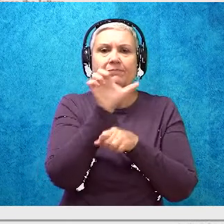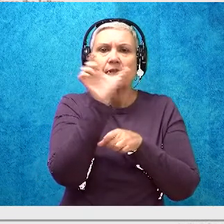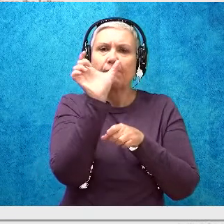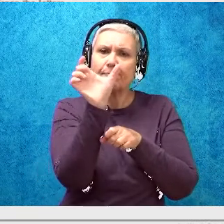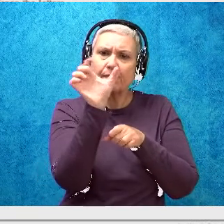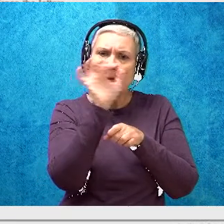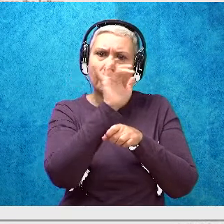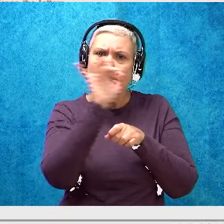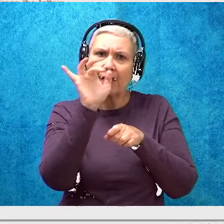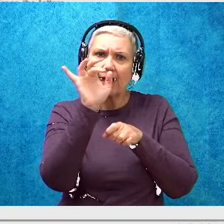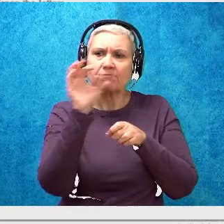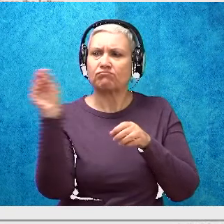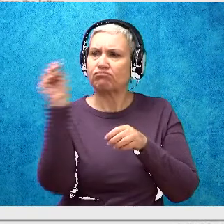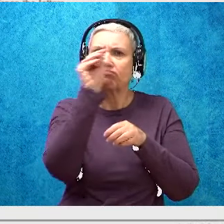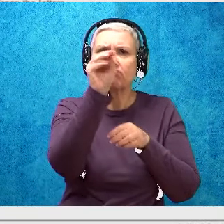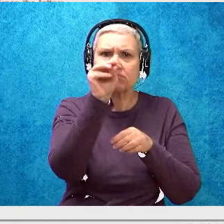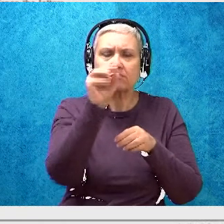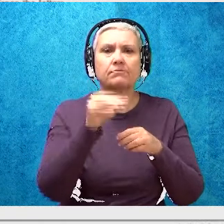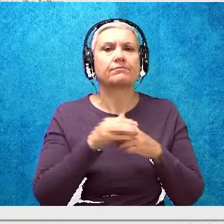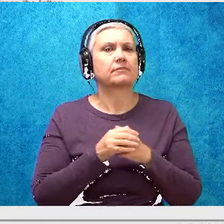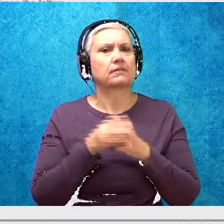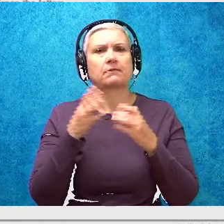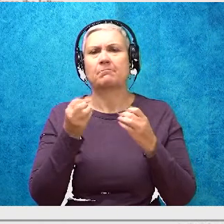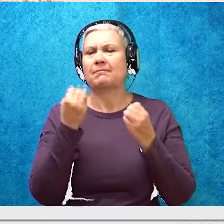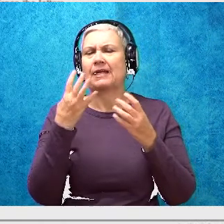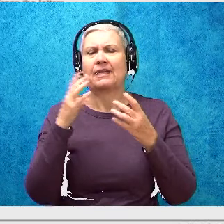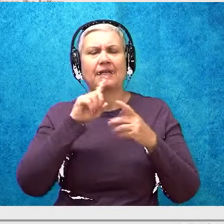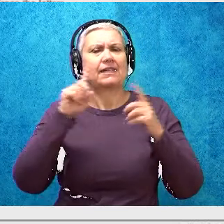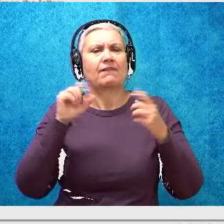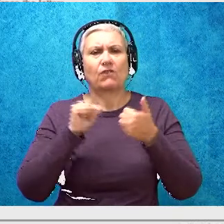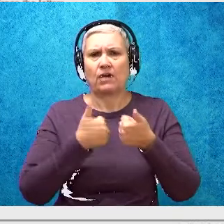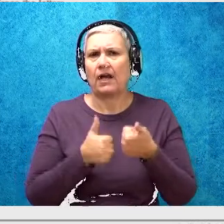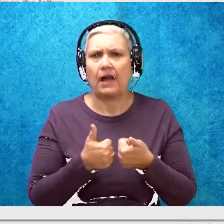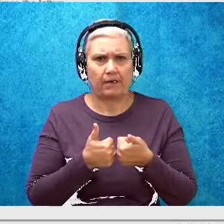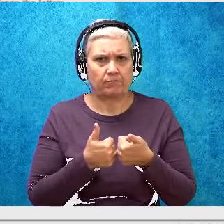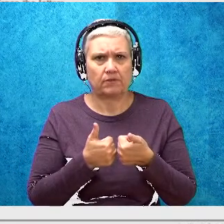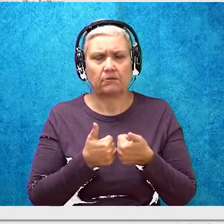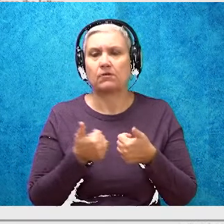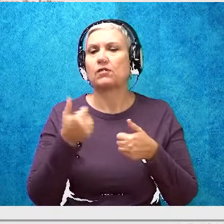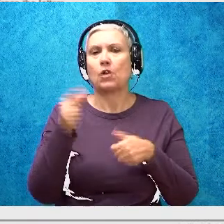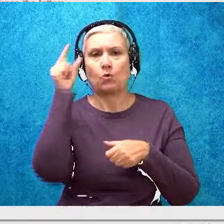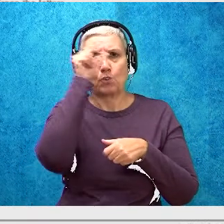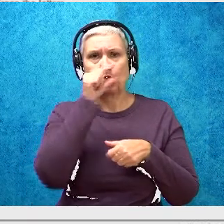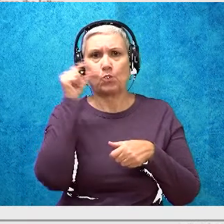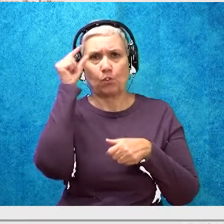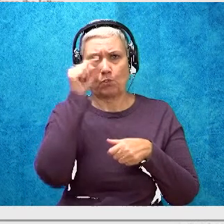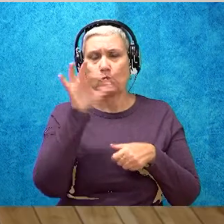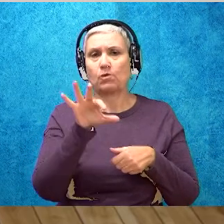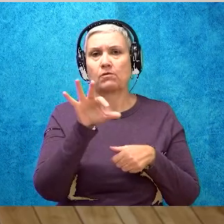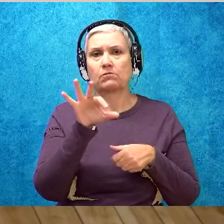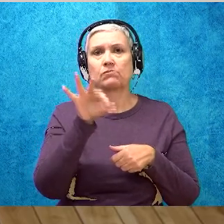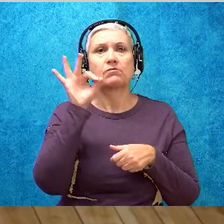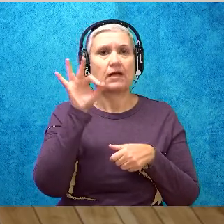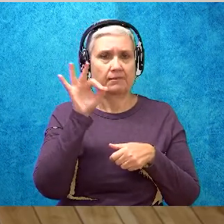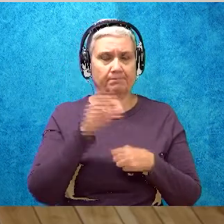further their knowledge during their distance learning time, go to Google and you'll find everything you need for free.